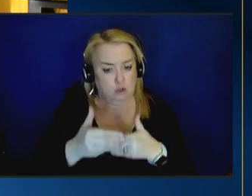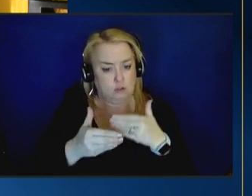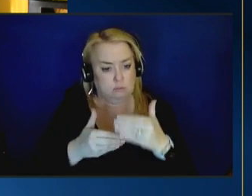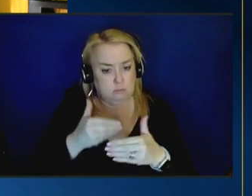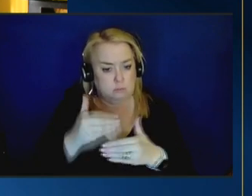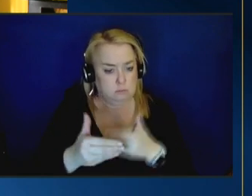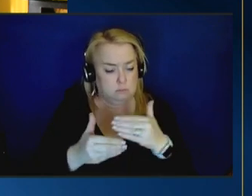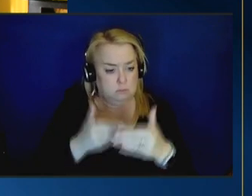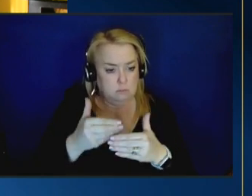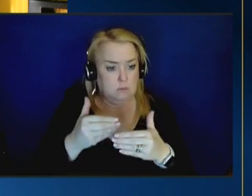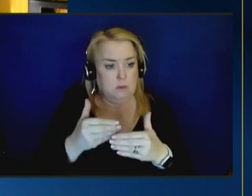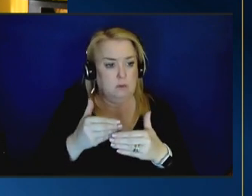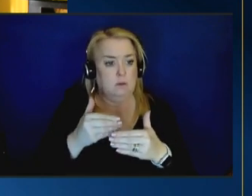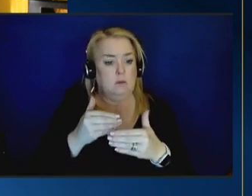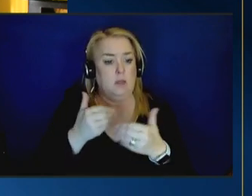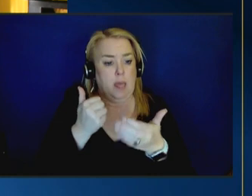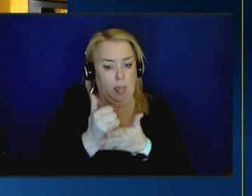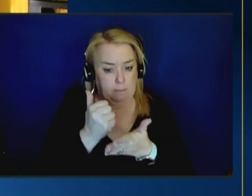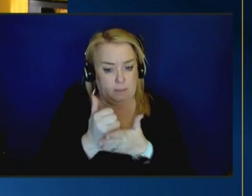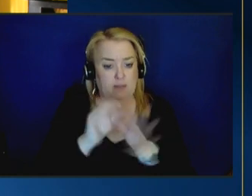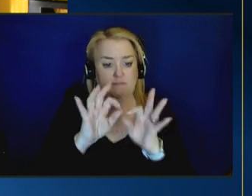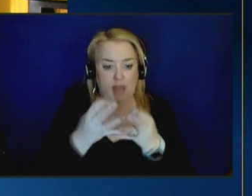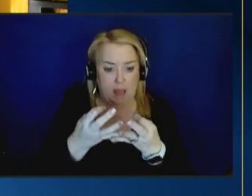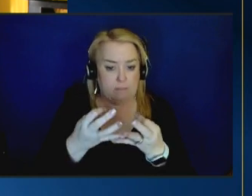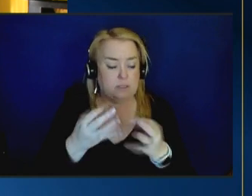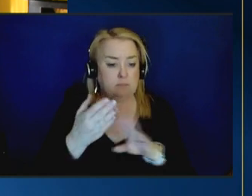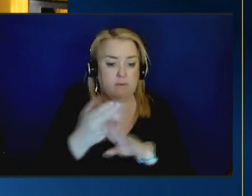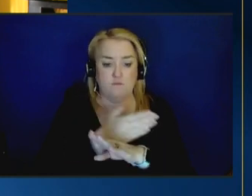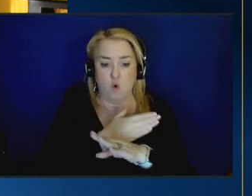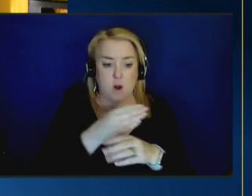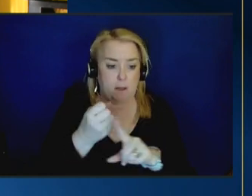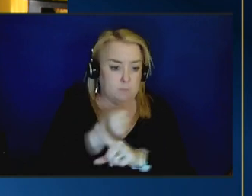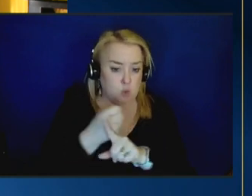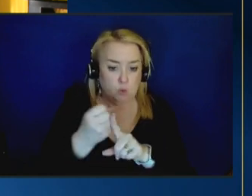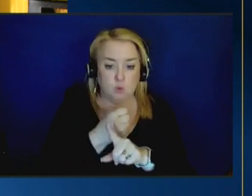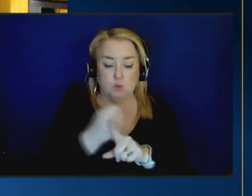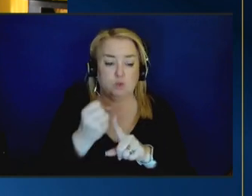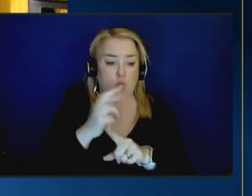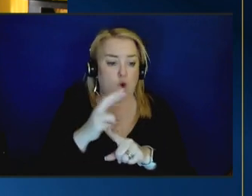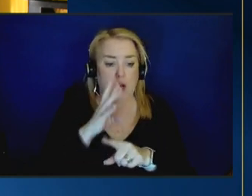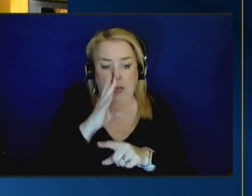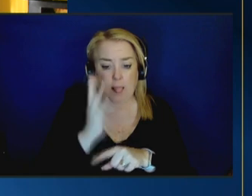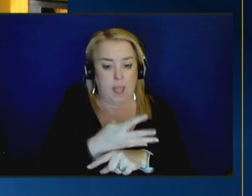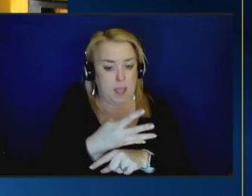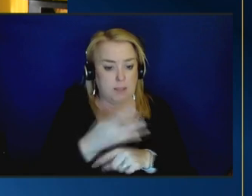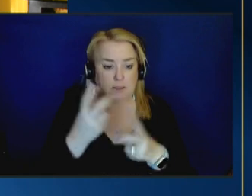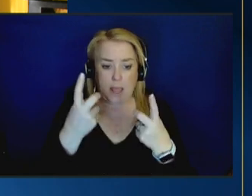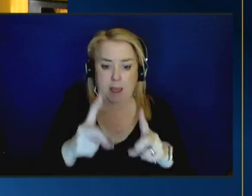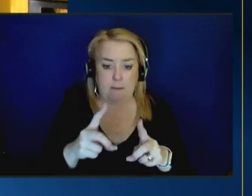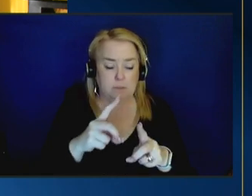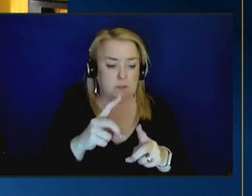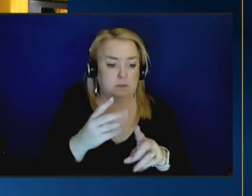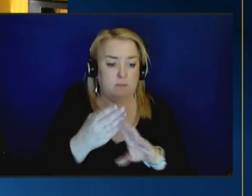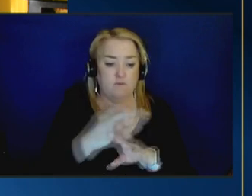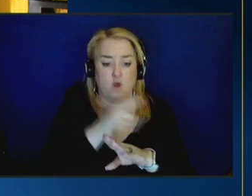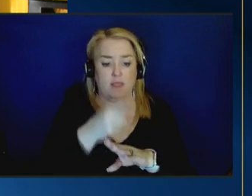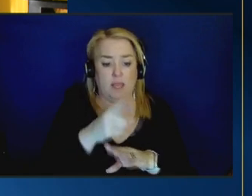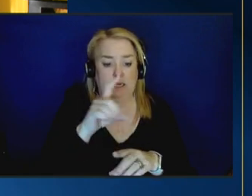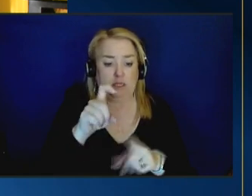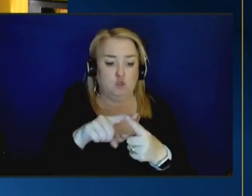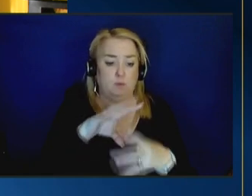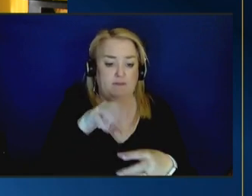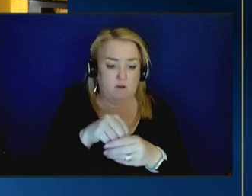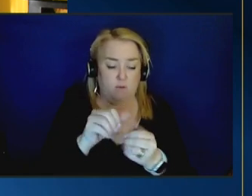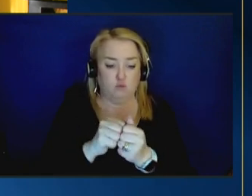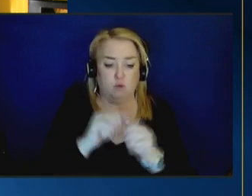to families before abuse and neglect occurs getting to families before they need to be involved with the child welfare system so i think that's